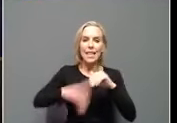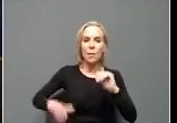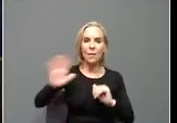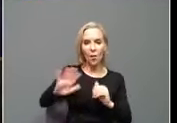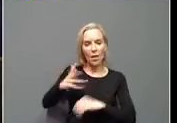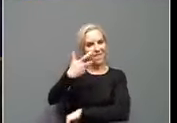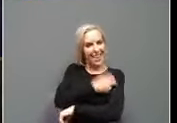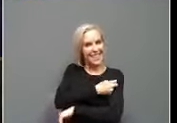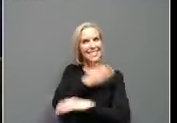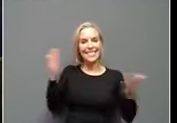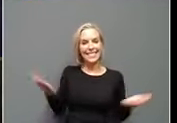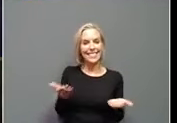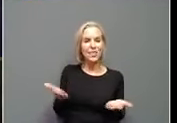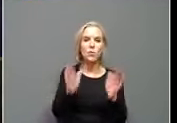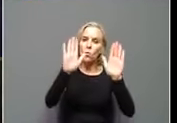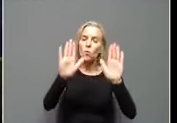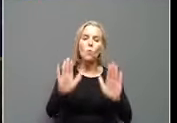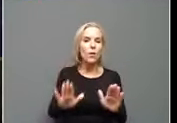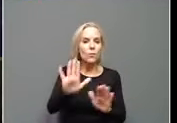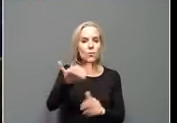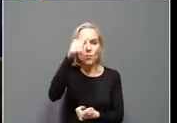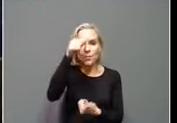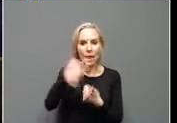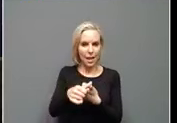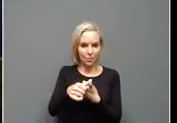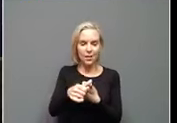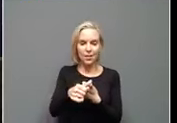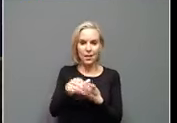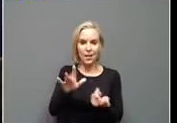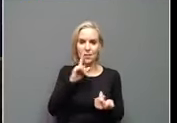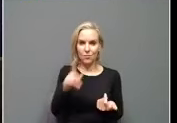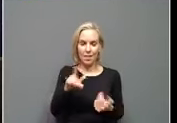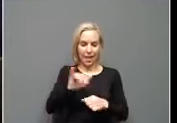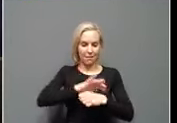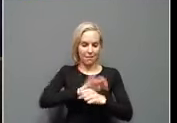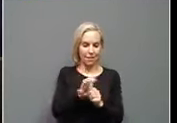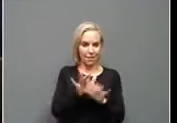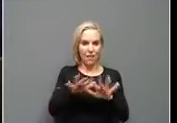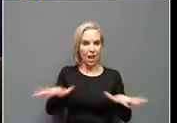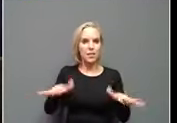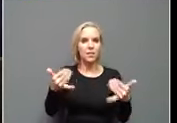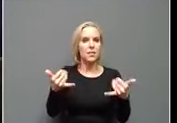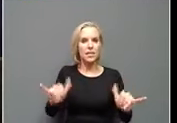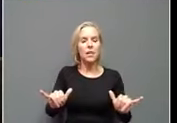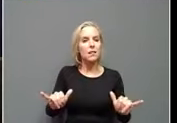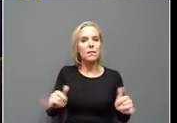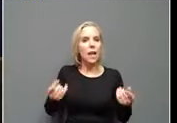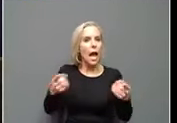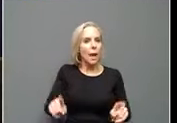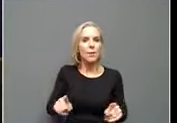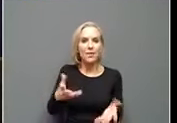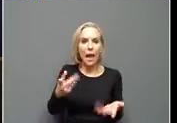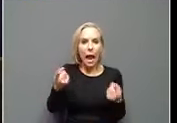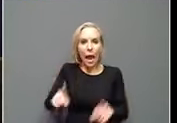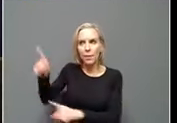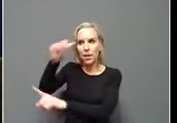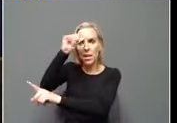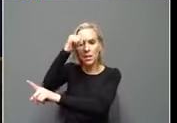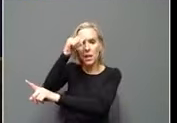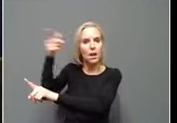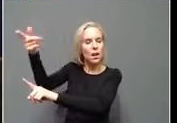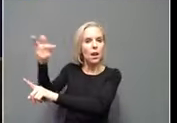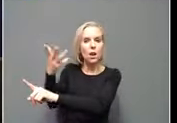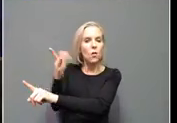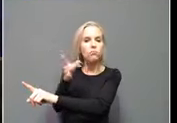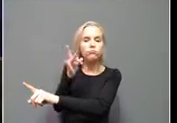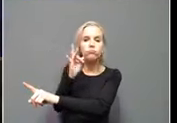which is great. But let's just remember a deadly virus is still out there. Take India. India is tragic. You know,